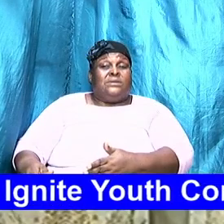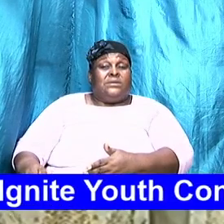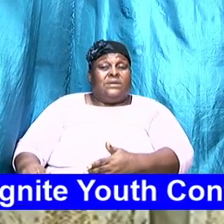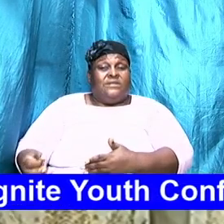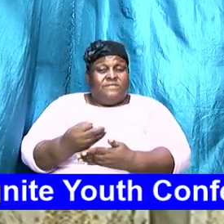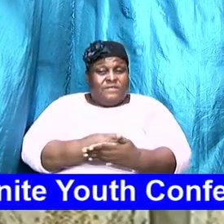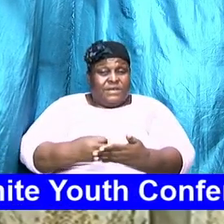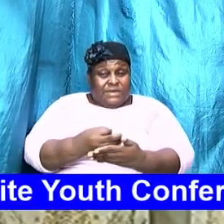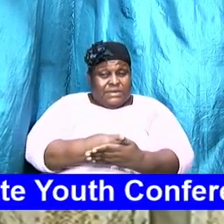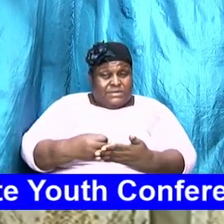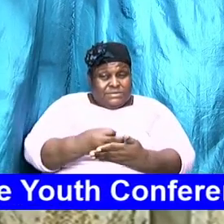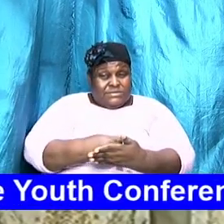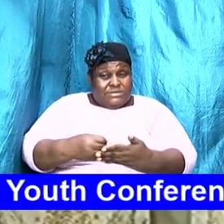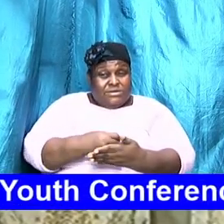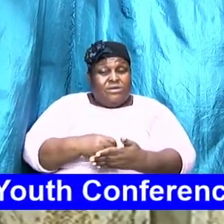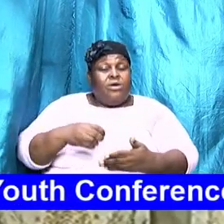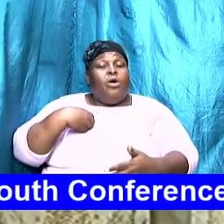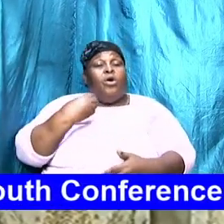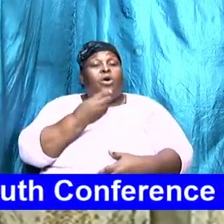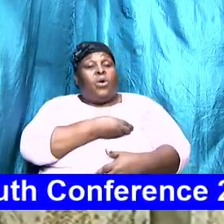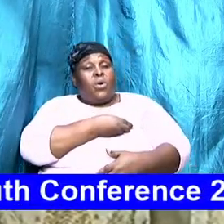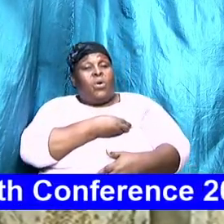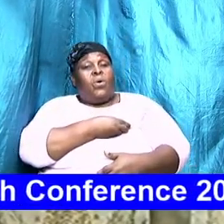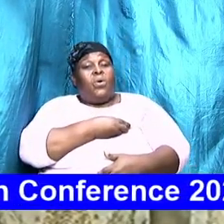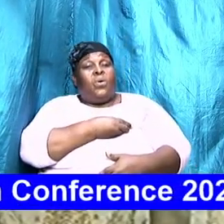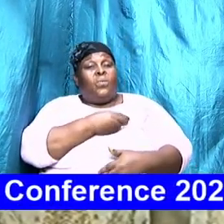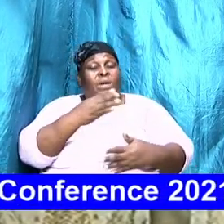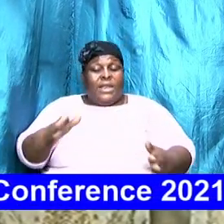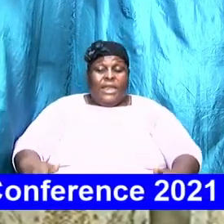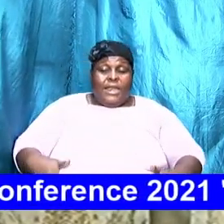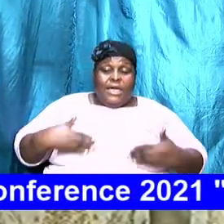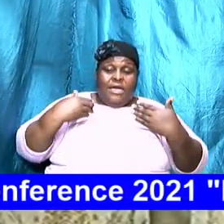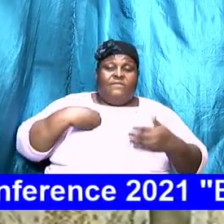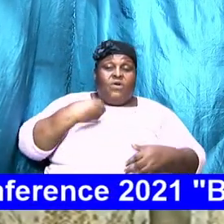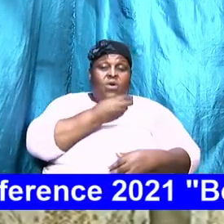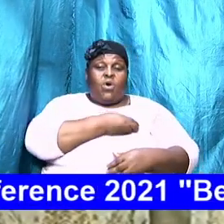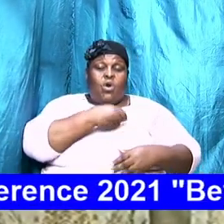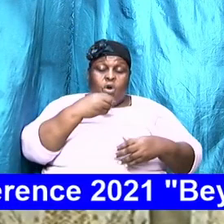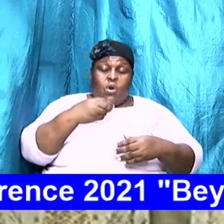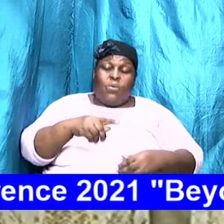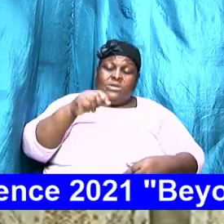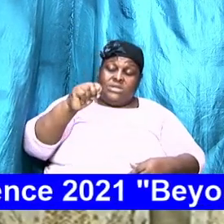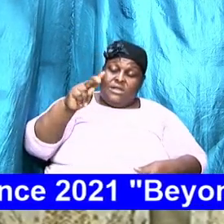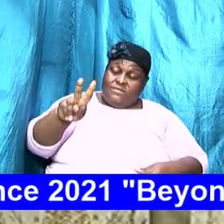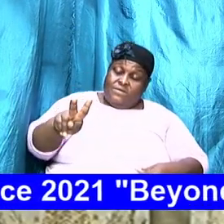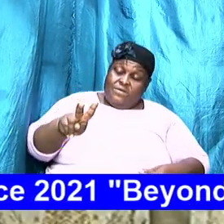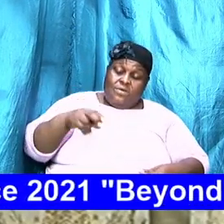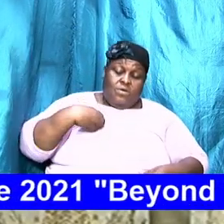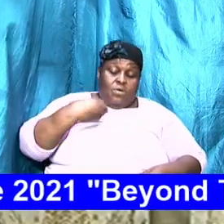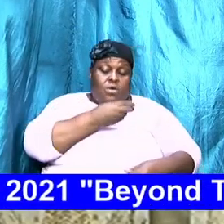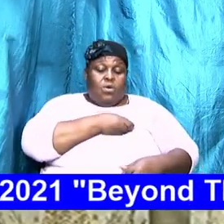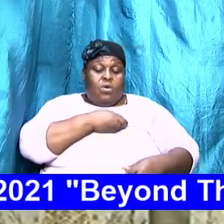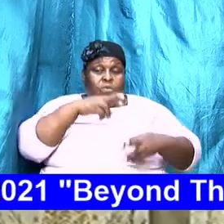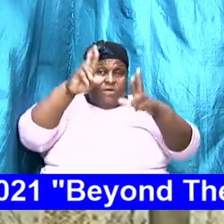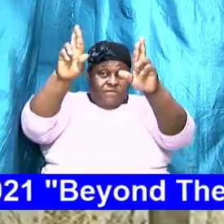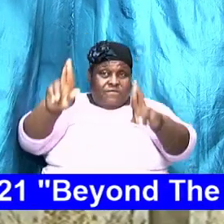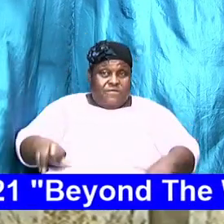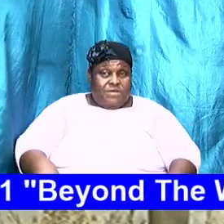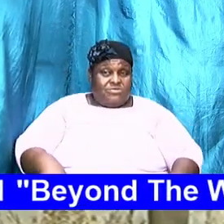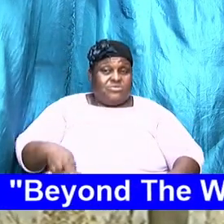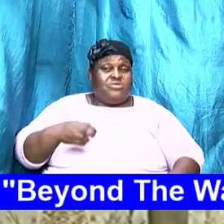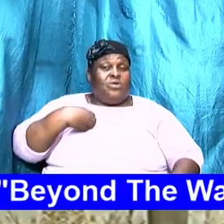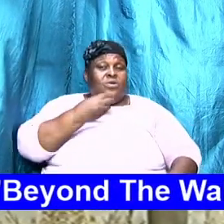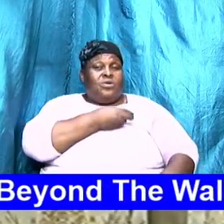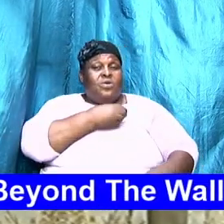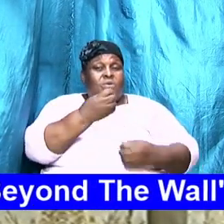it is our children it is going to be our home it is our television it is our fridge it is